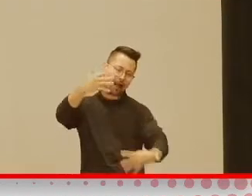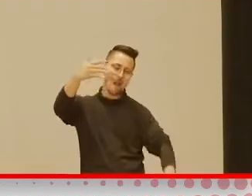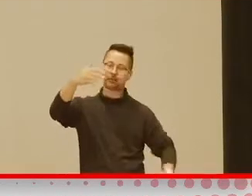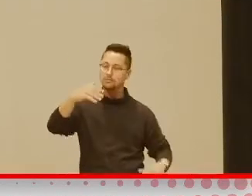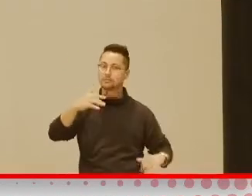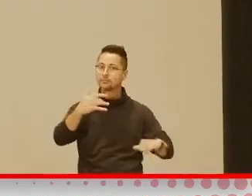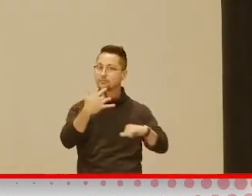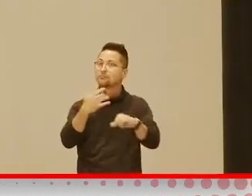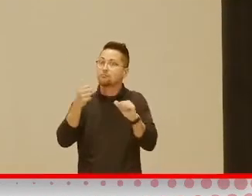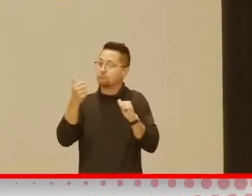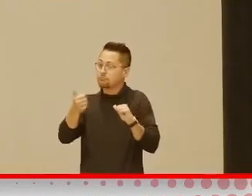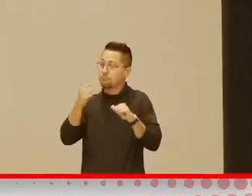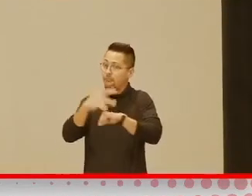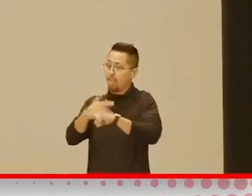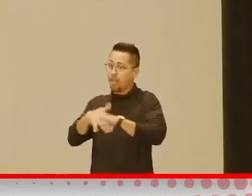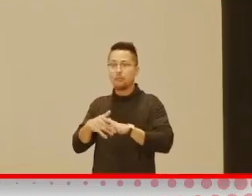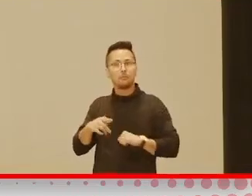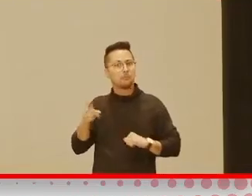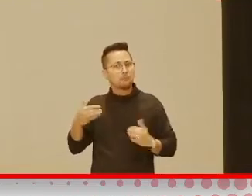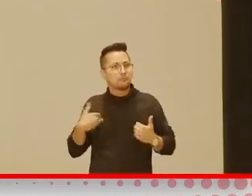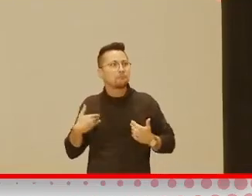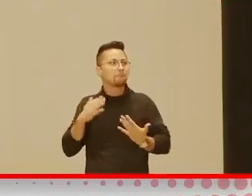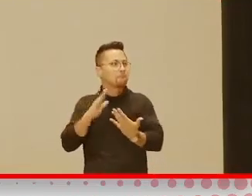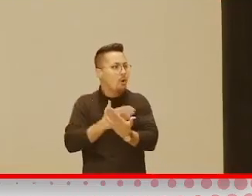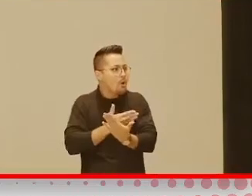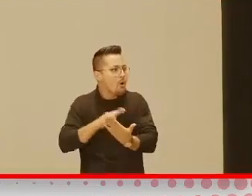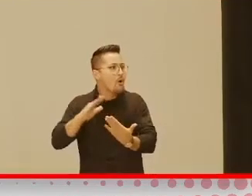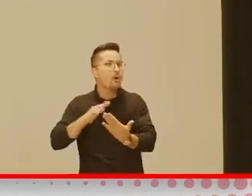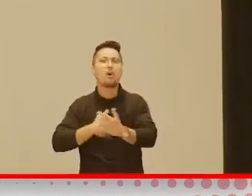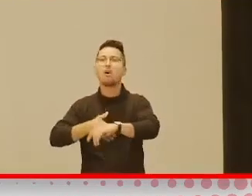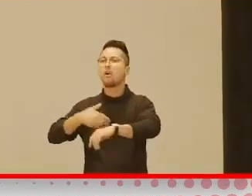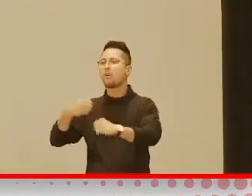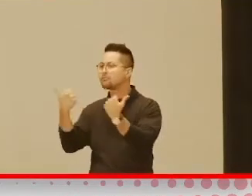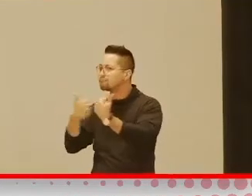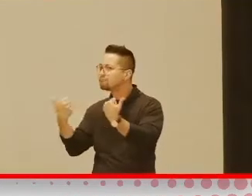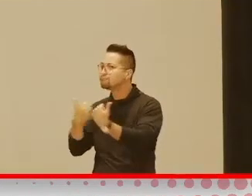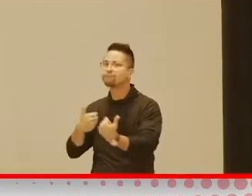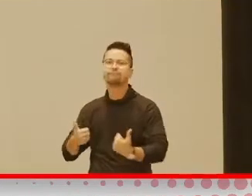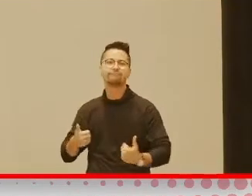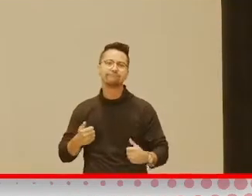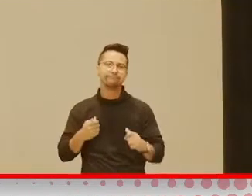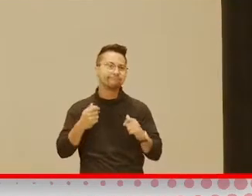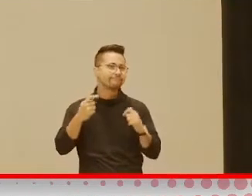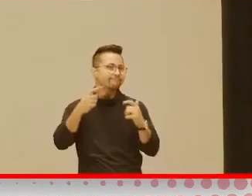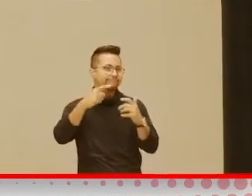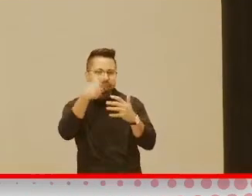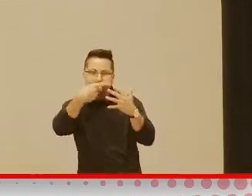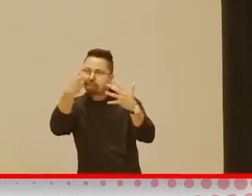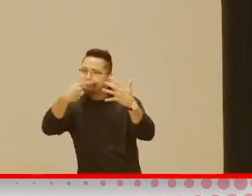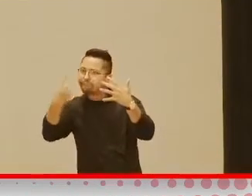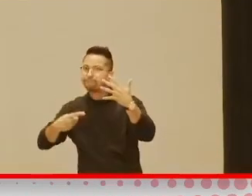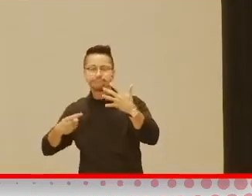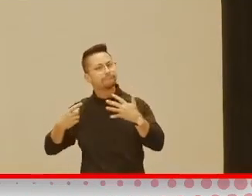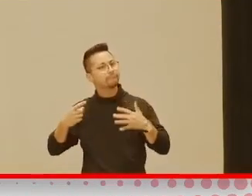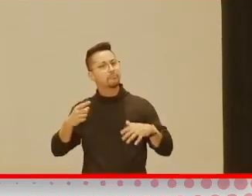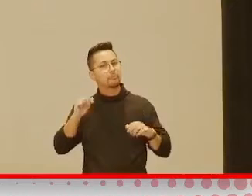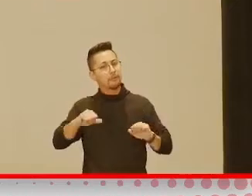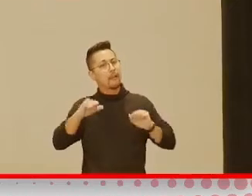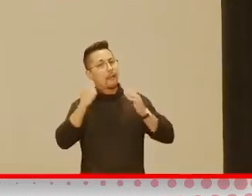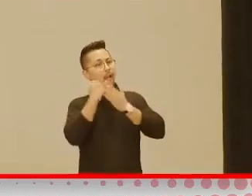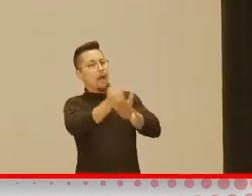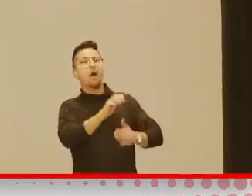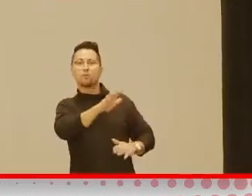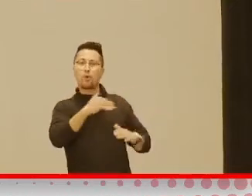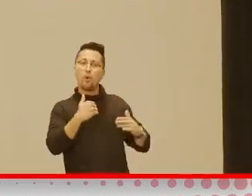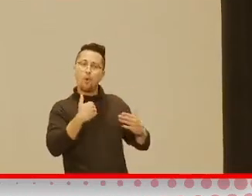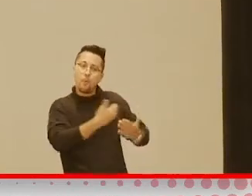songs, games, all kinds of stuff that can help give you ideas and help your infants and toddlers engage.